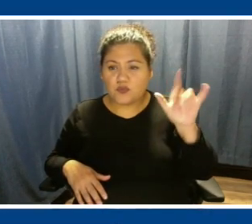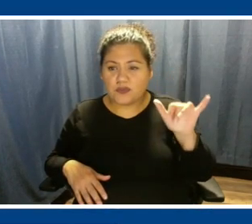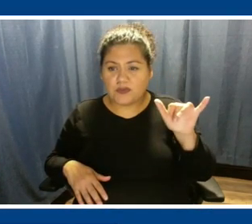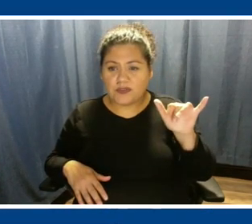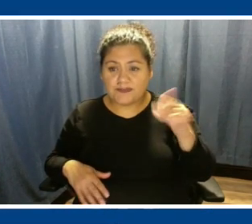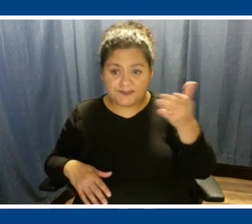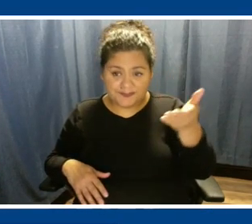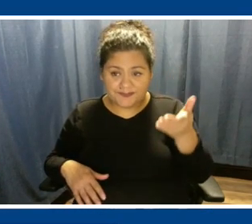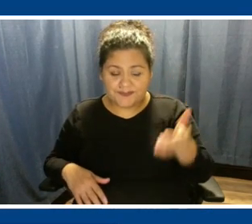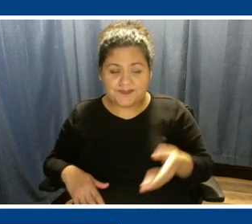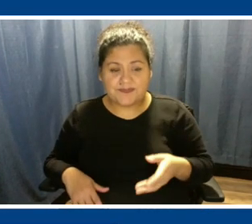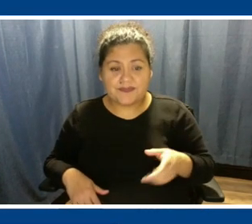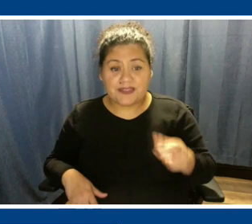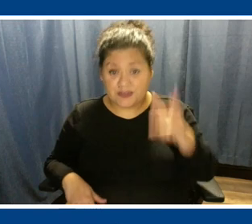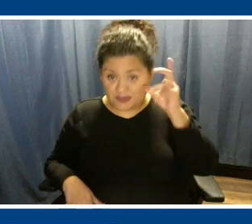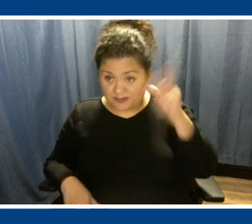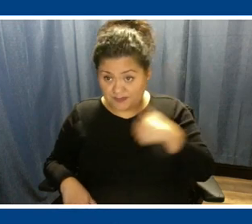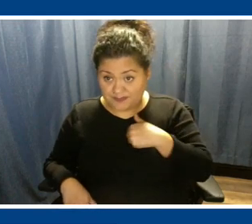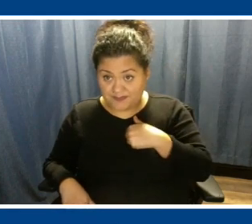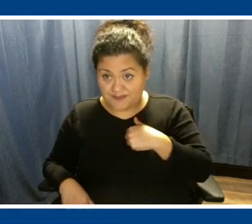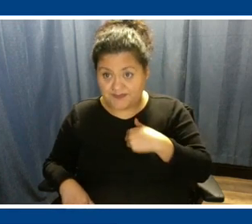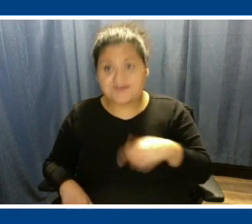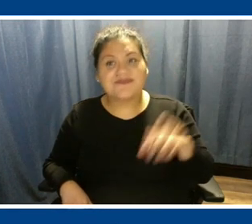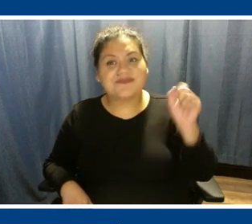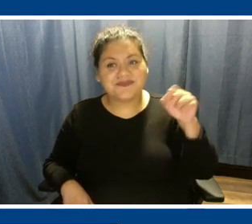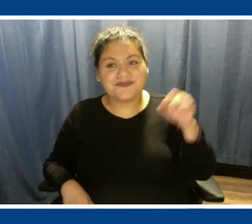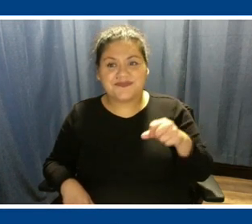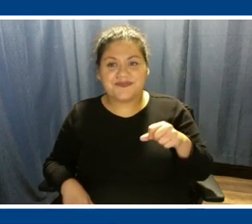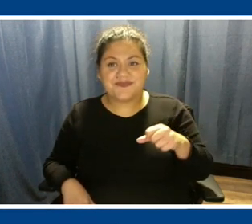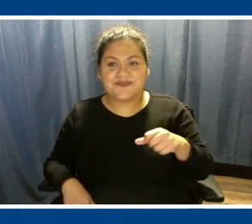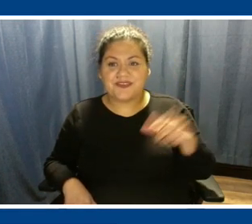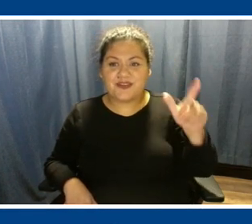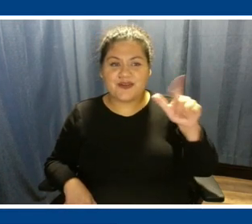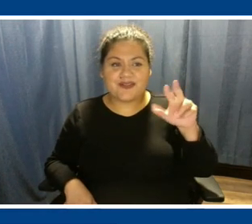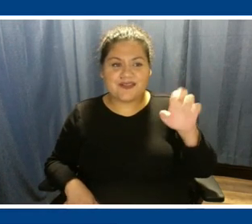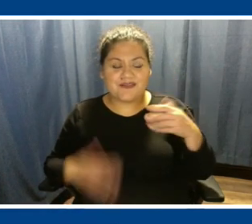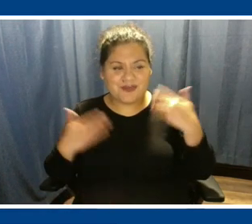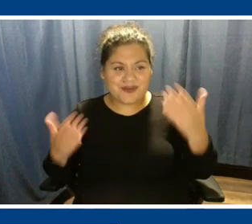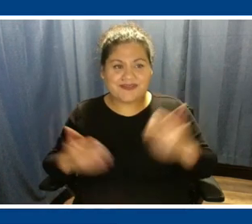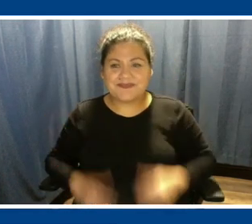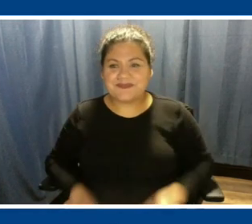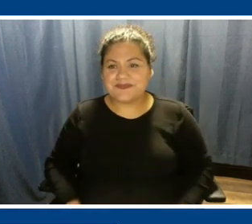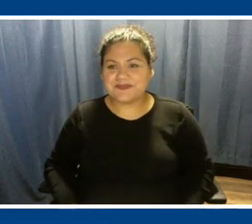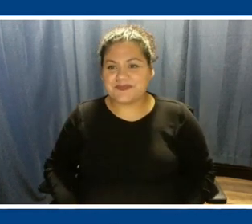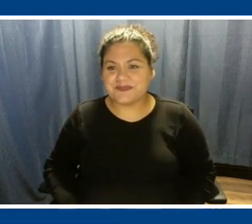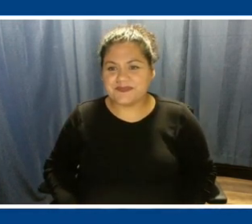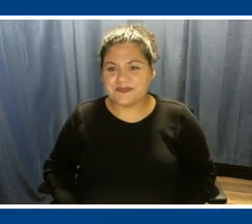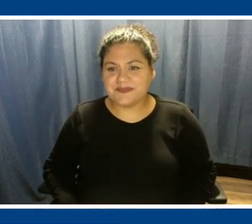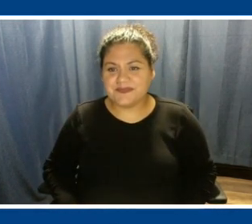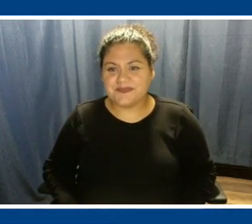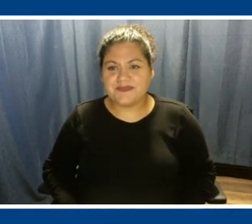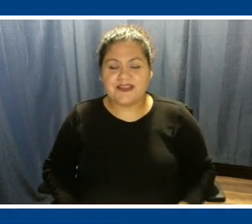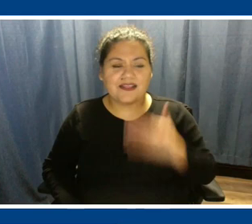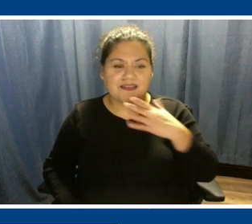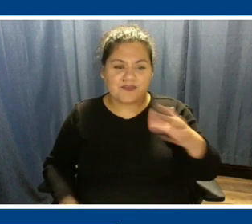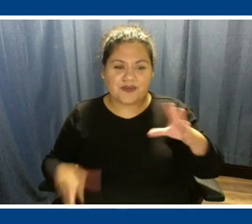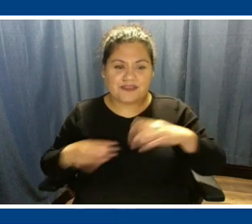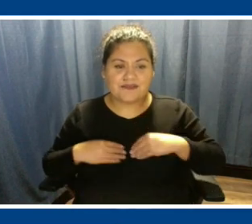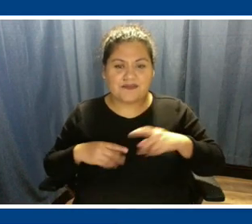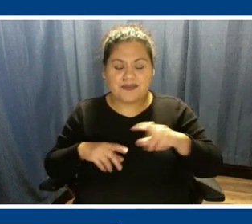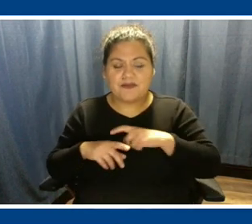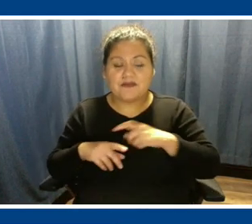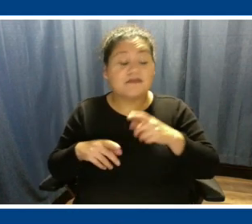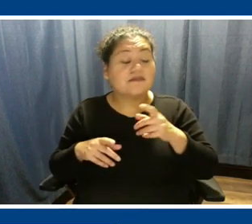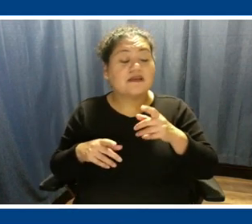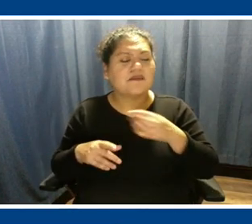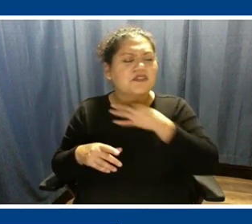Yeah, I can hear you. you hear me? Yes. You're live, Rudy. You can ask your question. Hey, thanks for taking my question. So I'm just curious a little